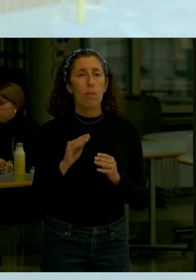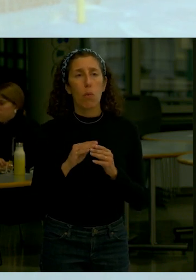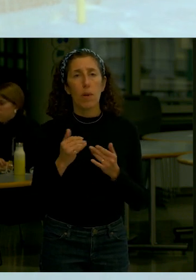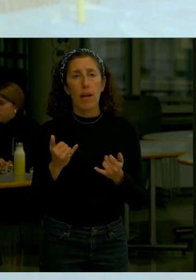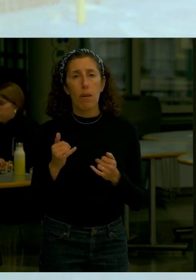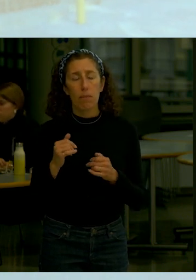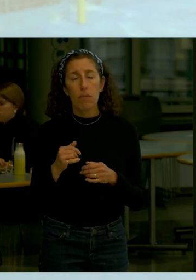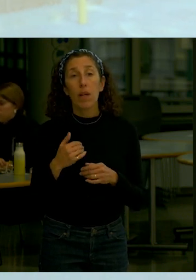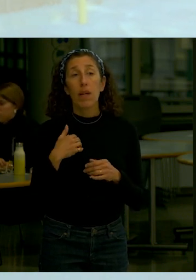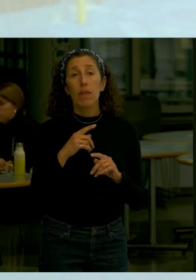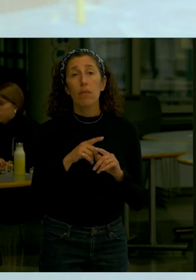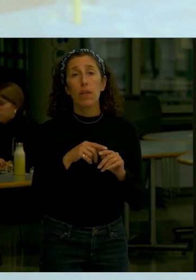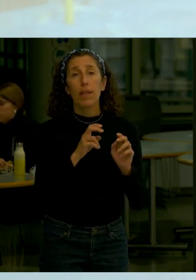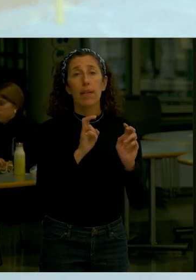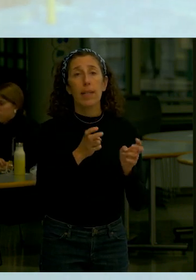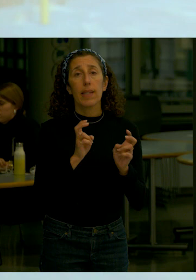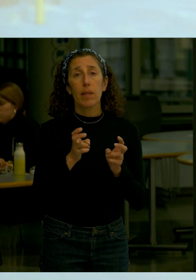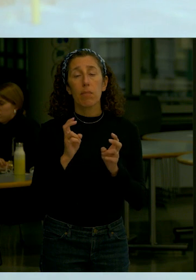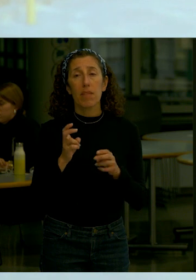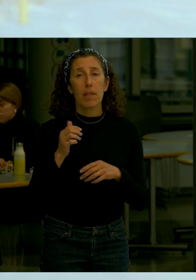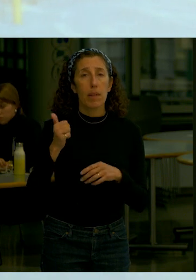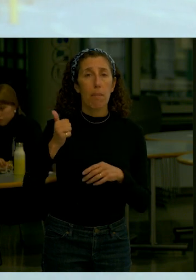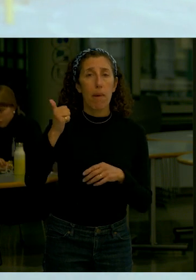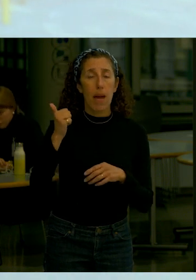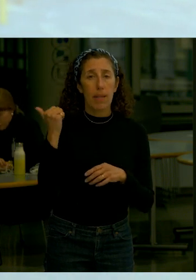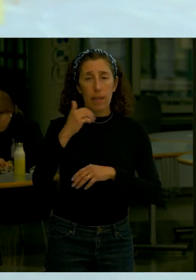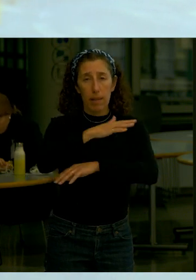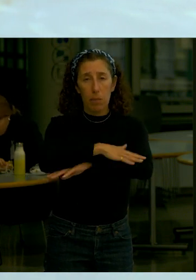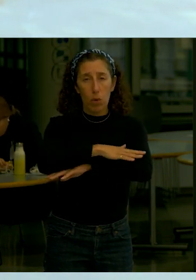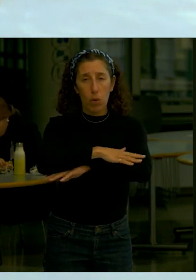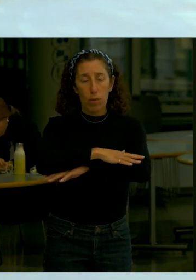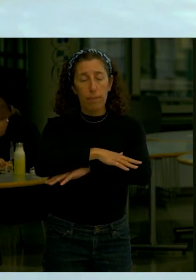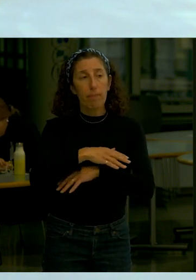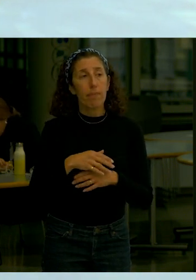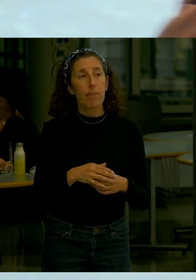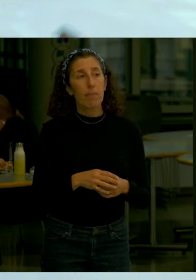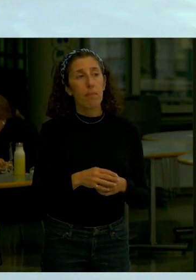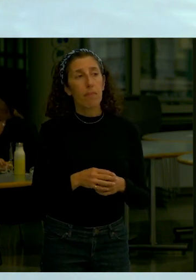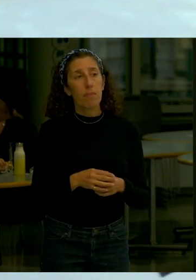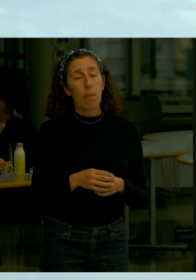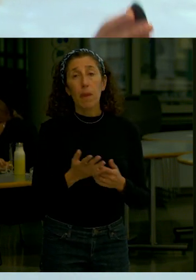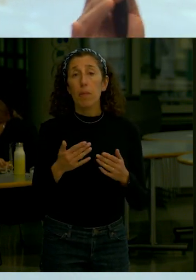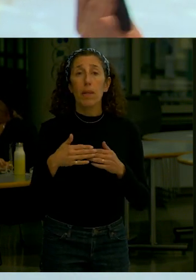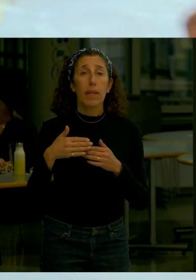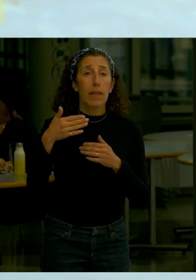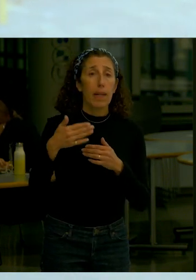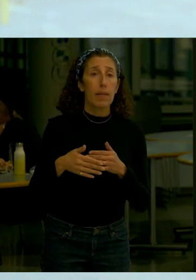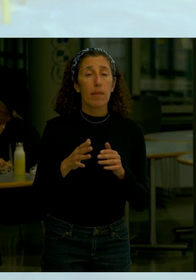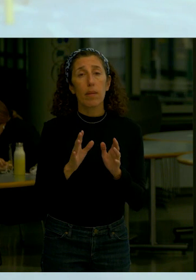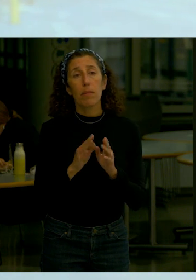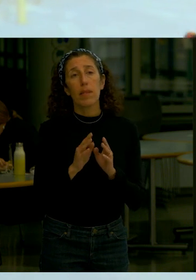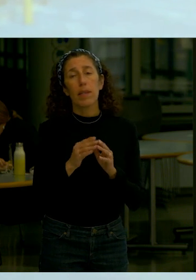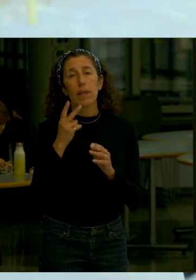those themes so I think maybe the current question format is what we'll work with and then at the next meeting we'll see if we